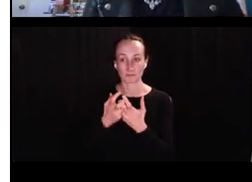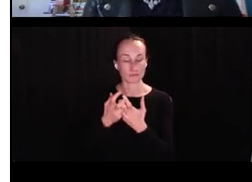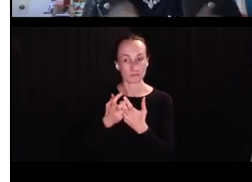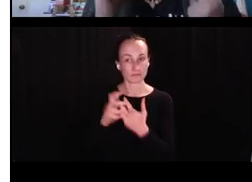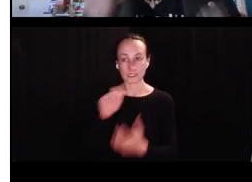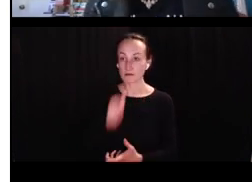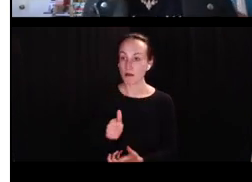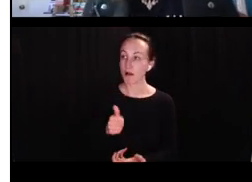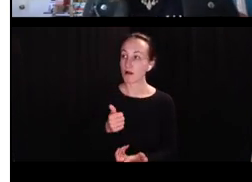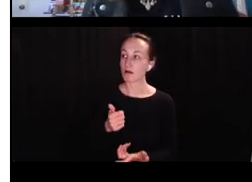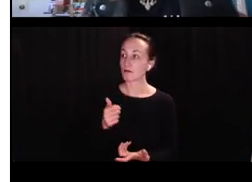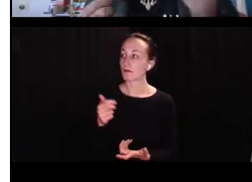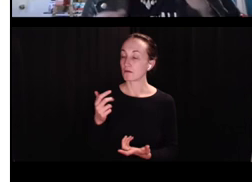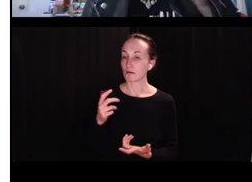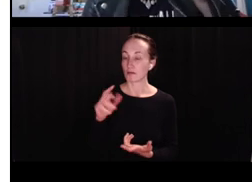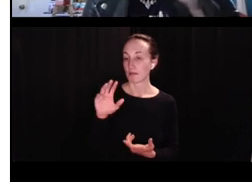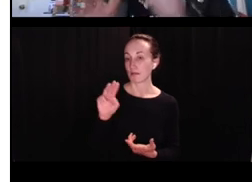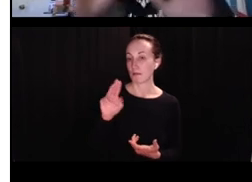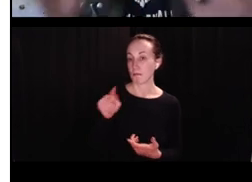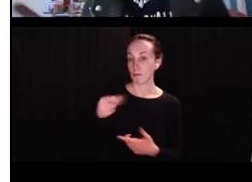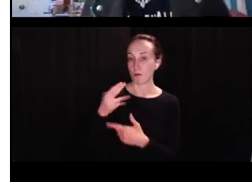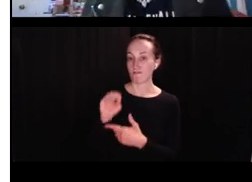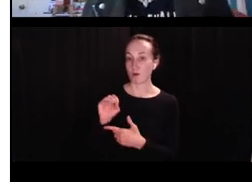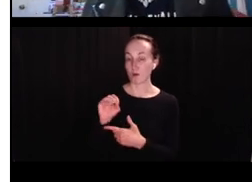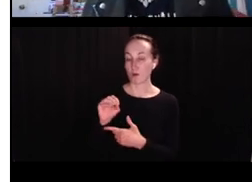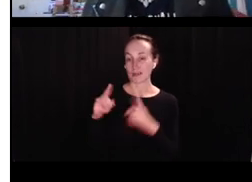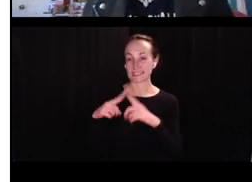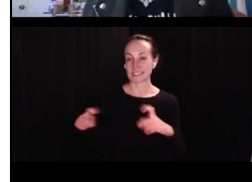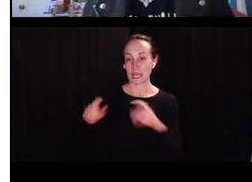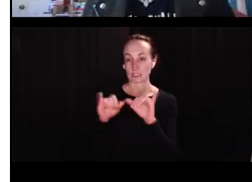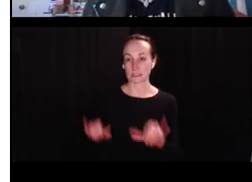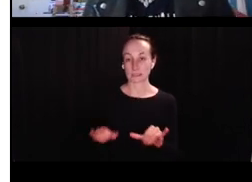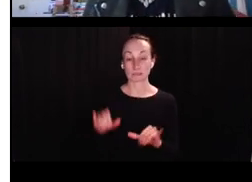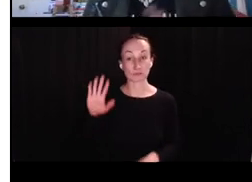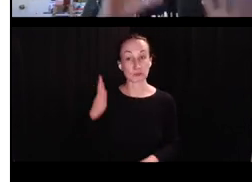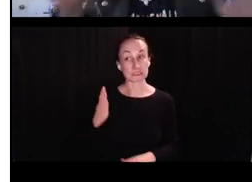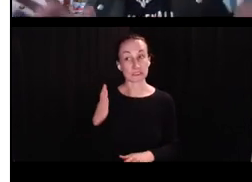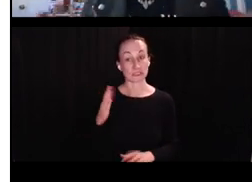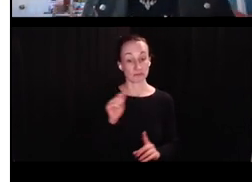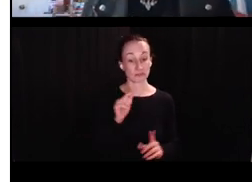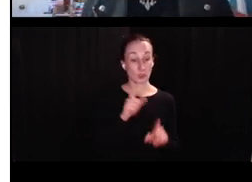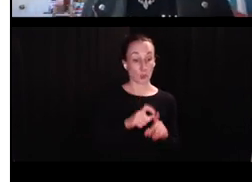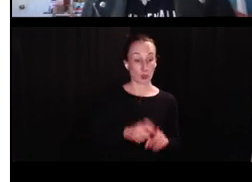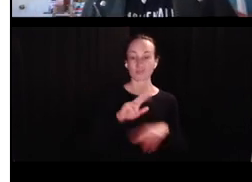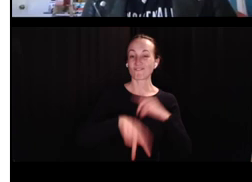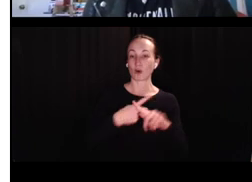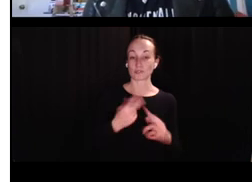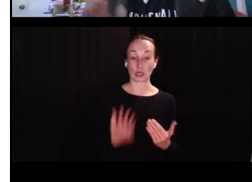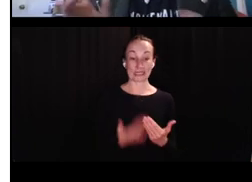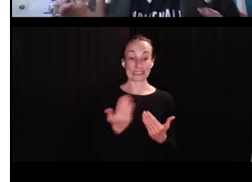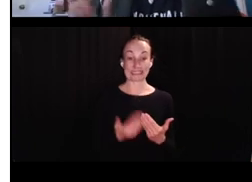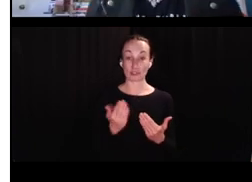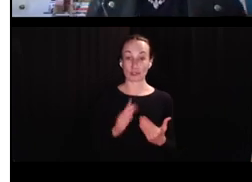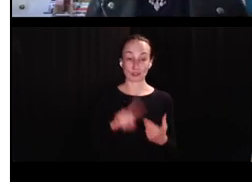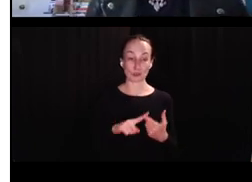driven by the production mechanism, um, not the, um, the morpho-syntactic system. So it seems